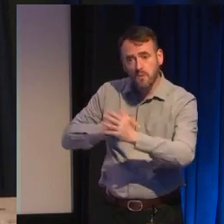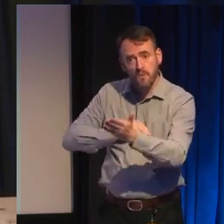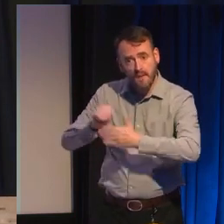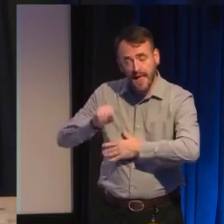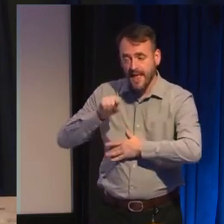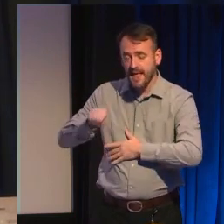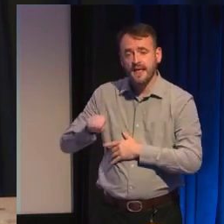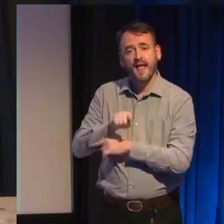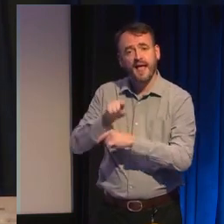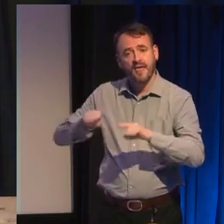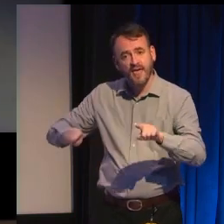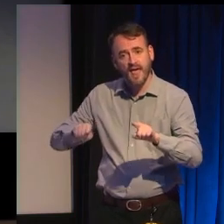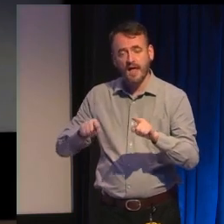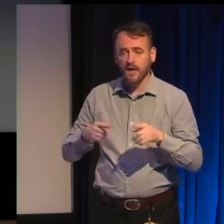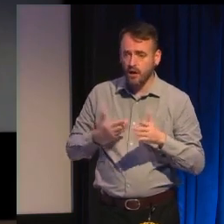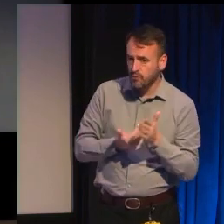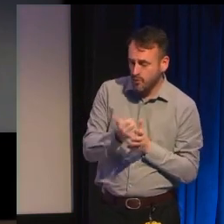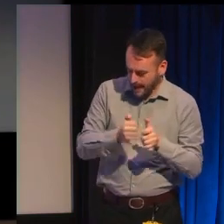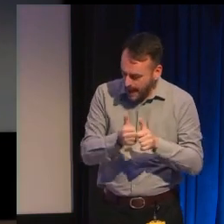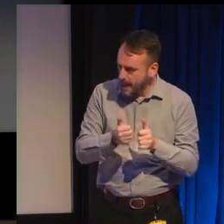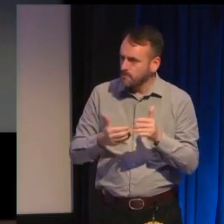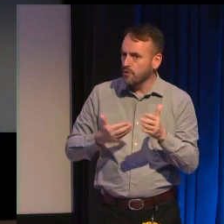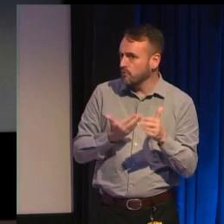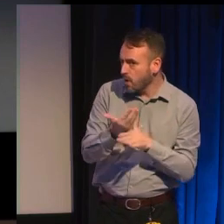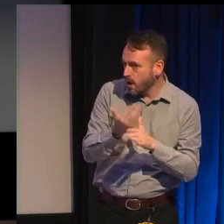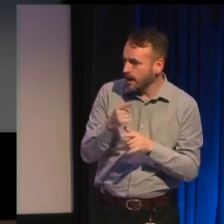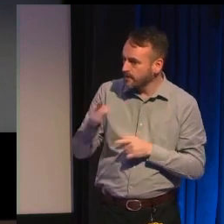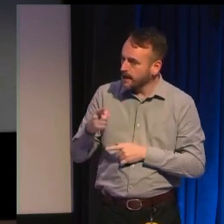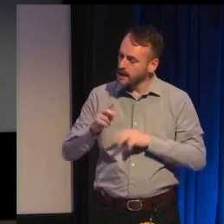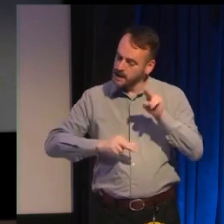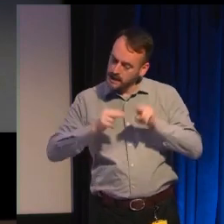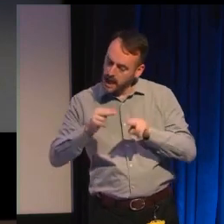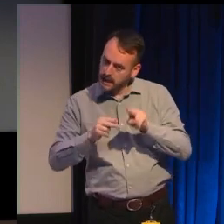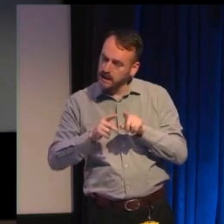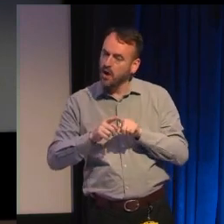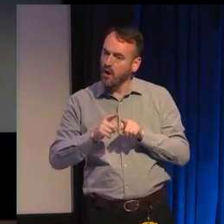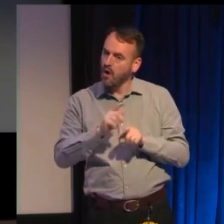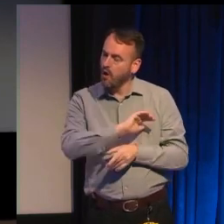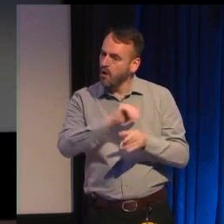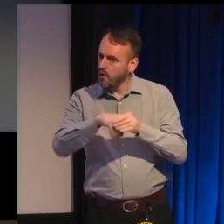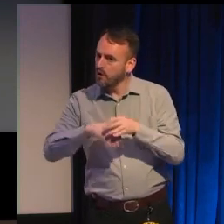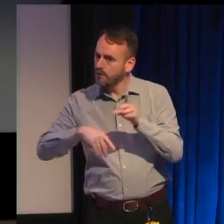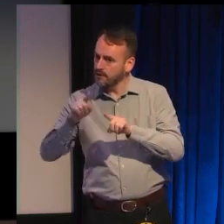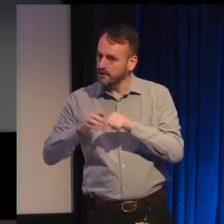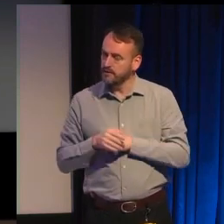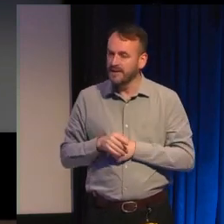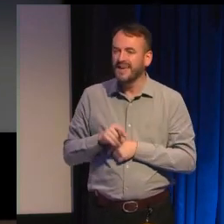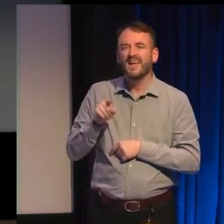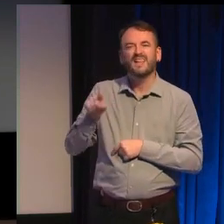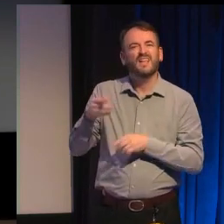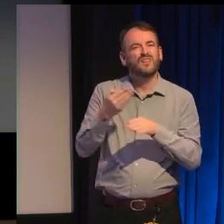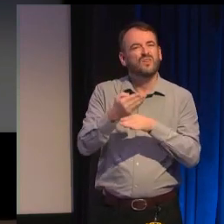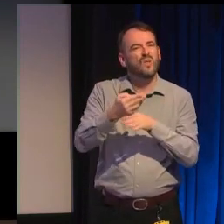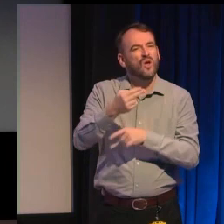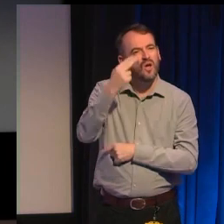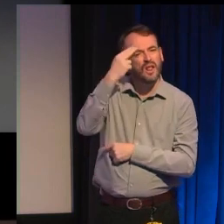experiences are presented in your work in the fiction publishing world this job is known as sensitivity reading or sometimes